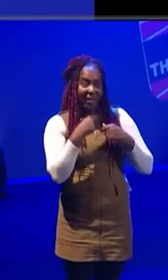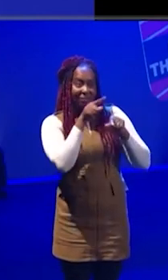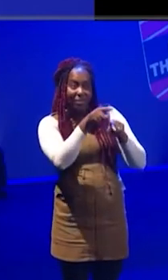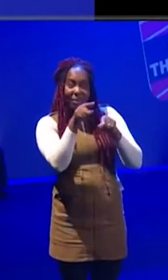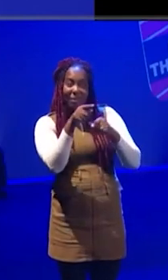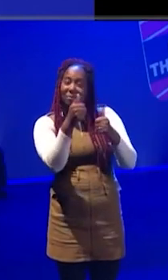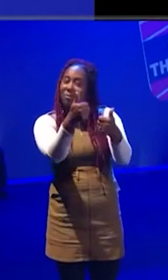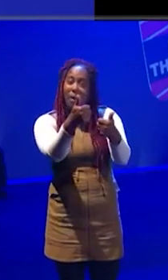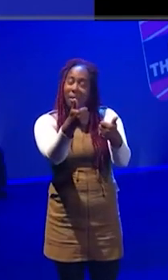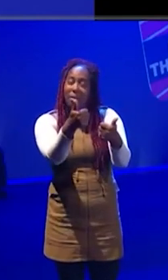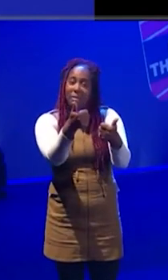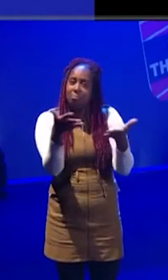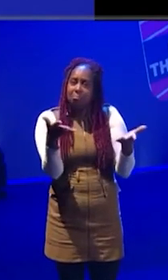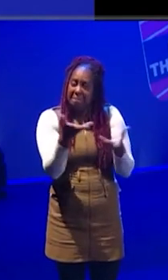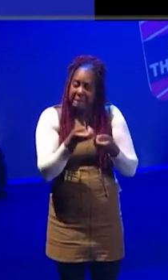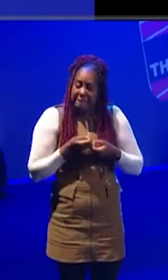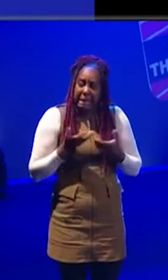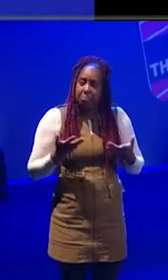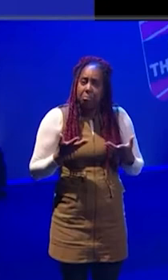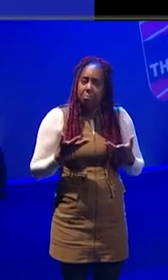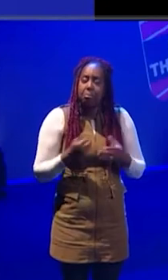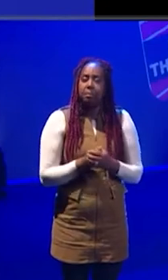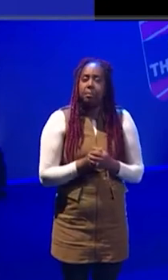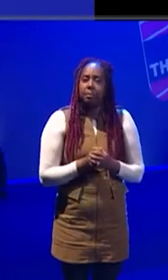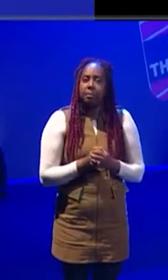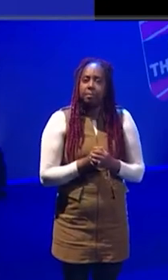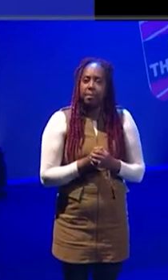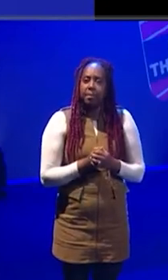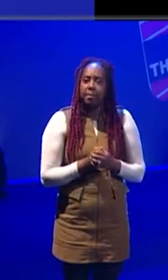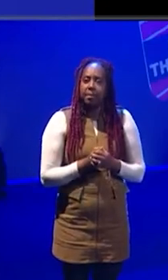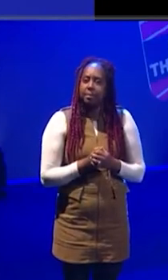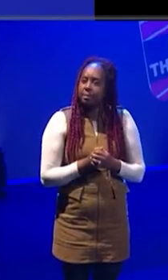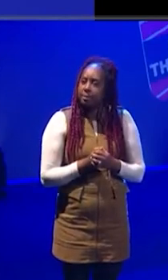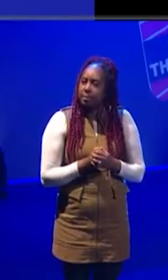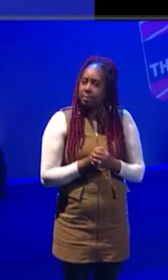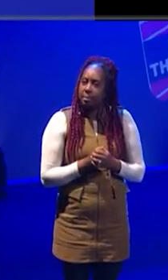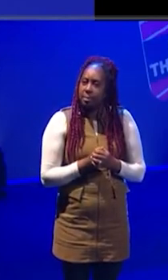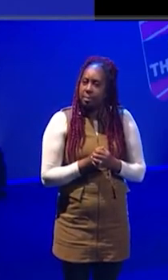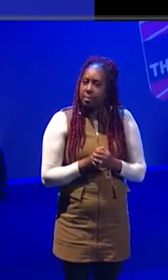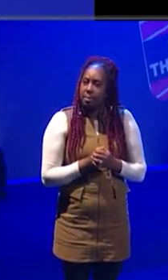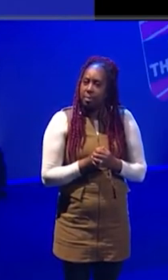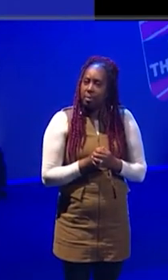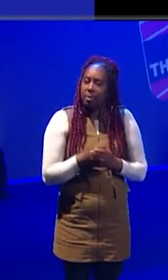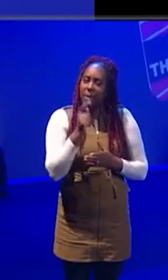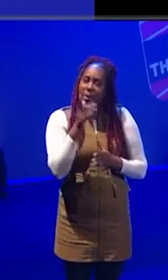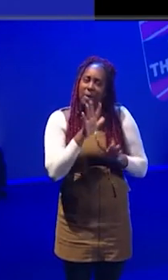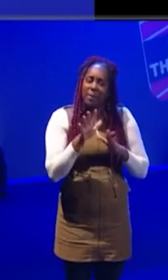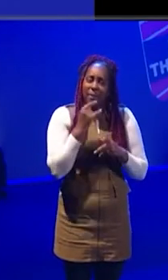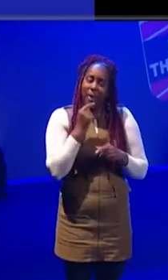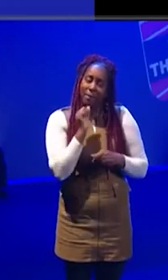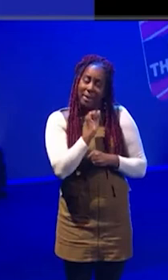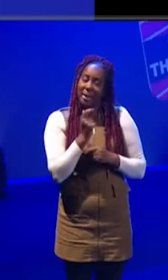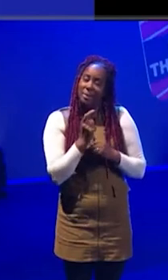But what you're not going to get if you are probably leaning my way